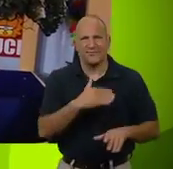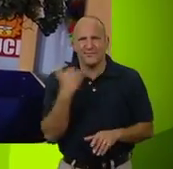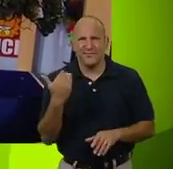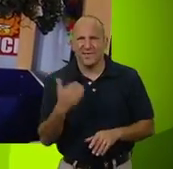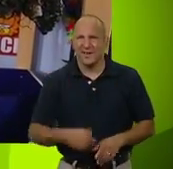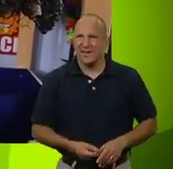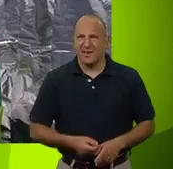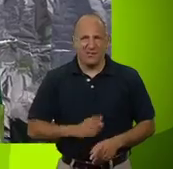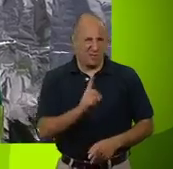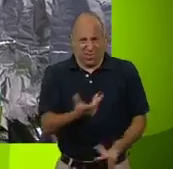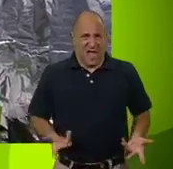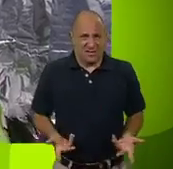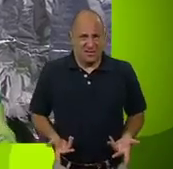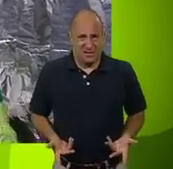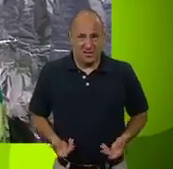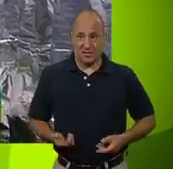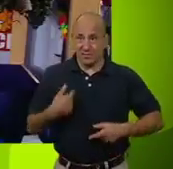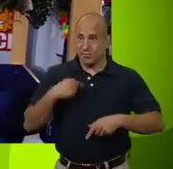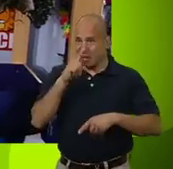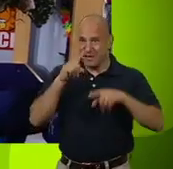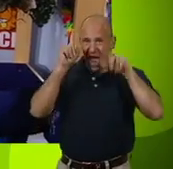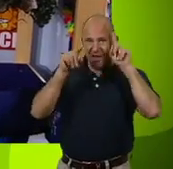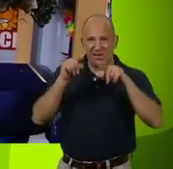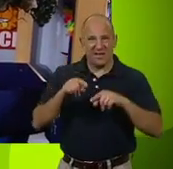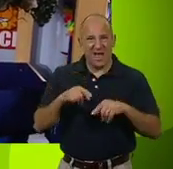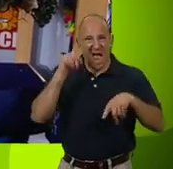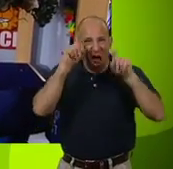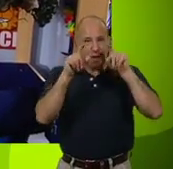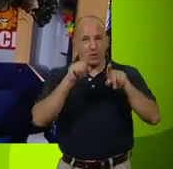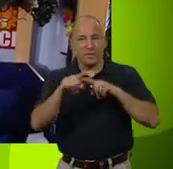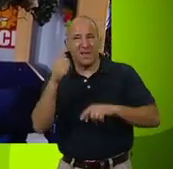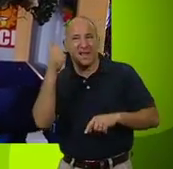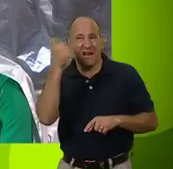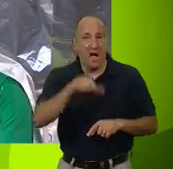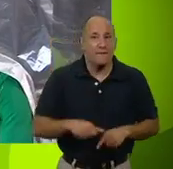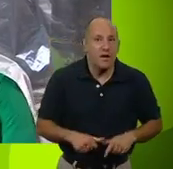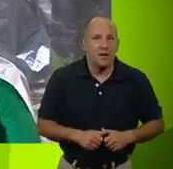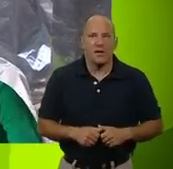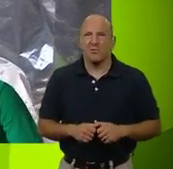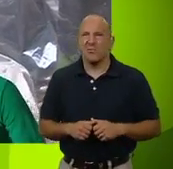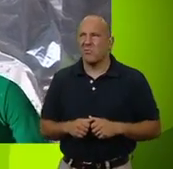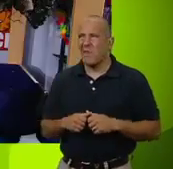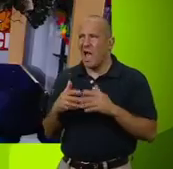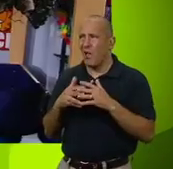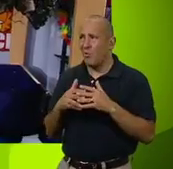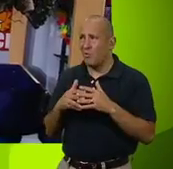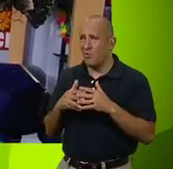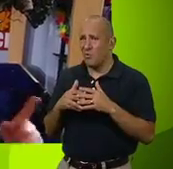What is that meant to be? I'm being an alien. Aliens should display us superior intellect. How do I do that?